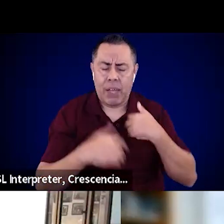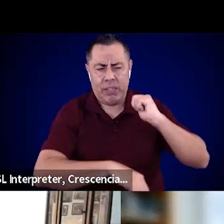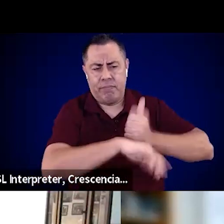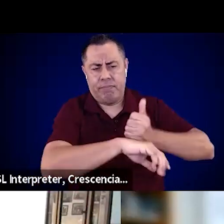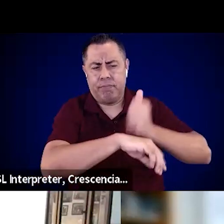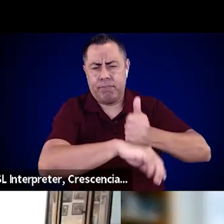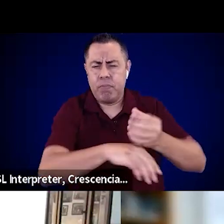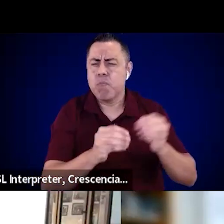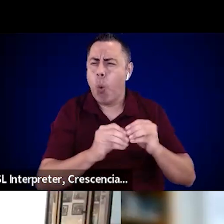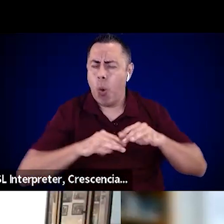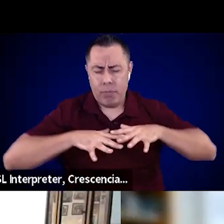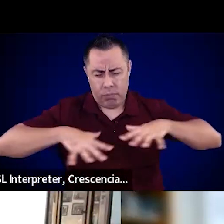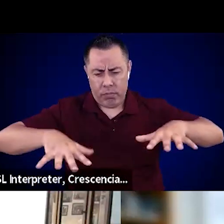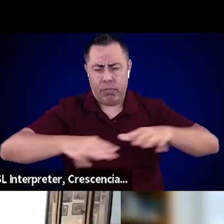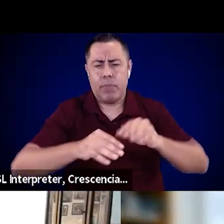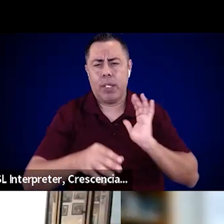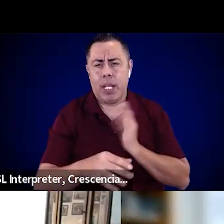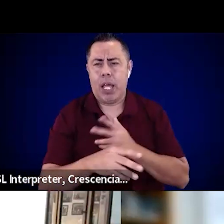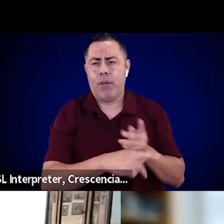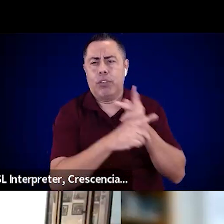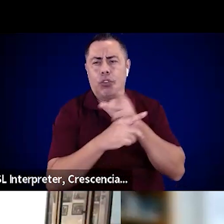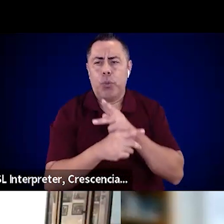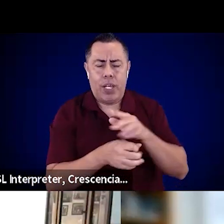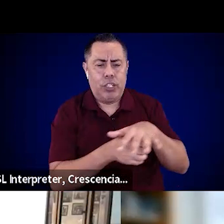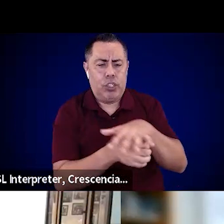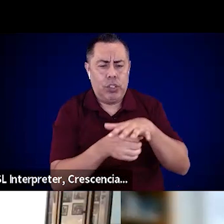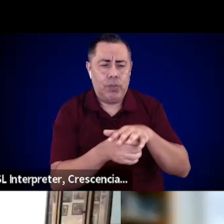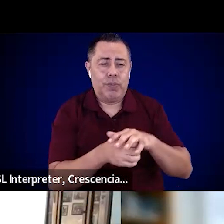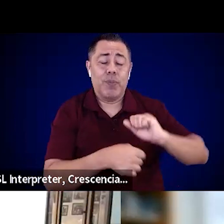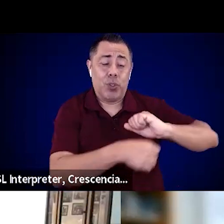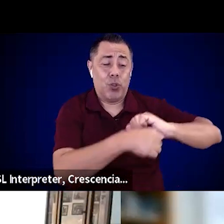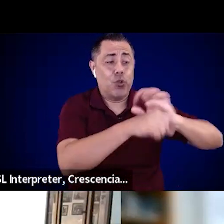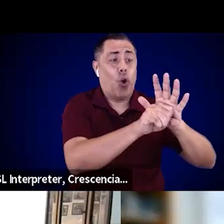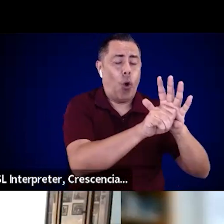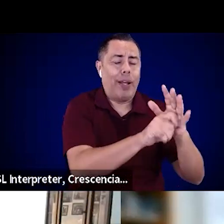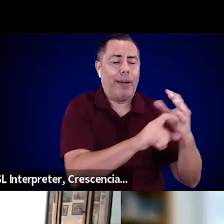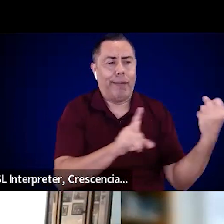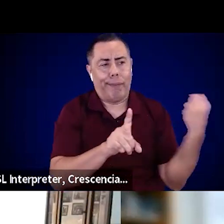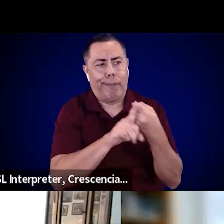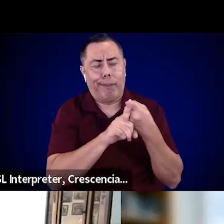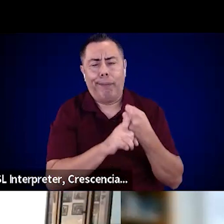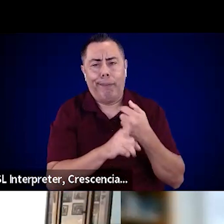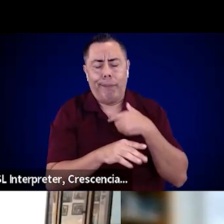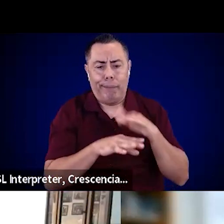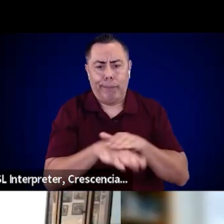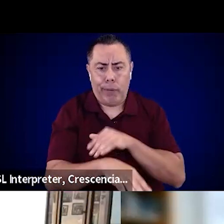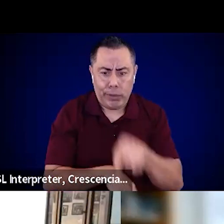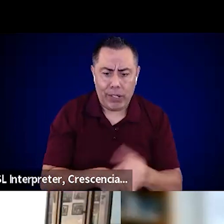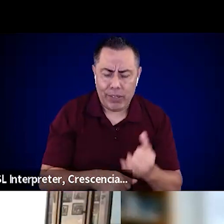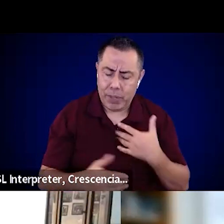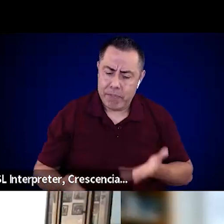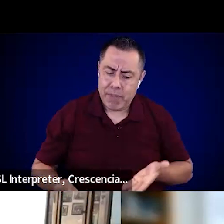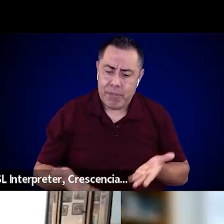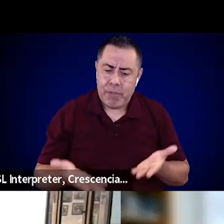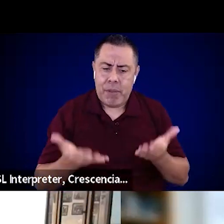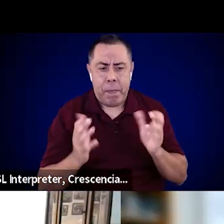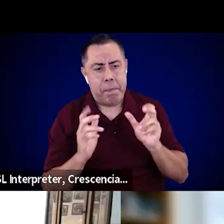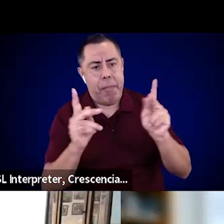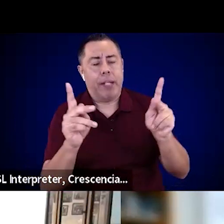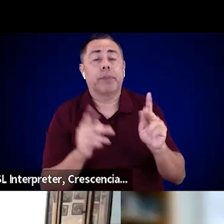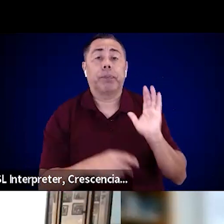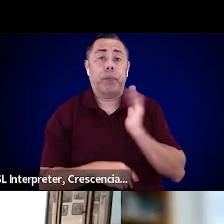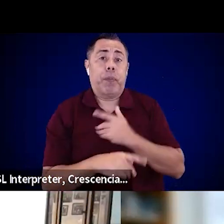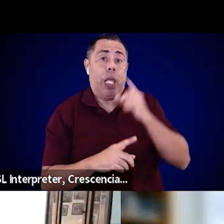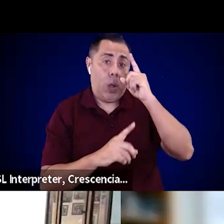setback, but we're trying to reinvigorate that project. Our goal really is to have these communities be able to